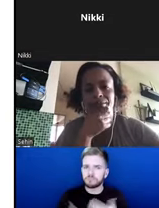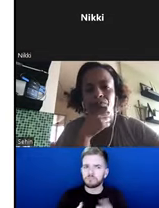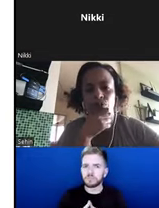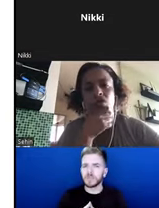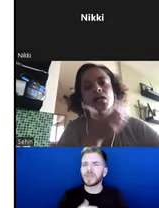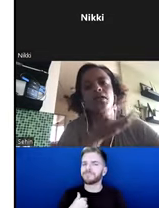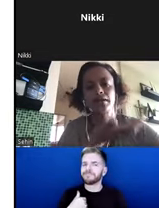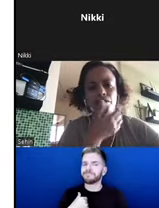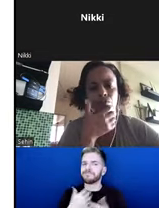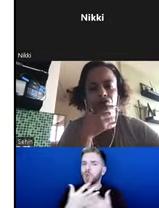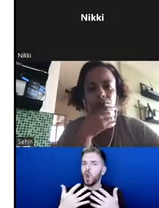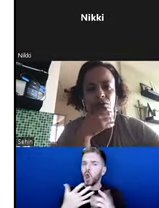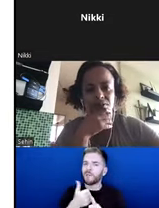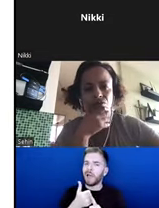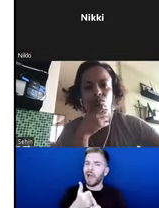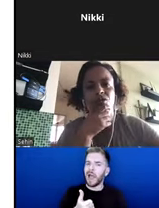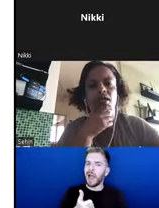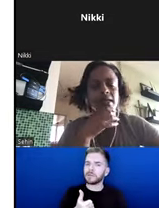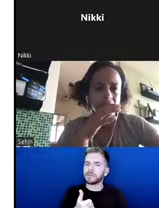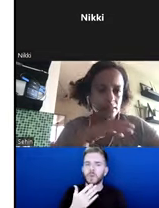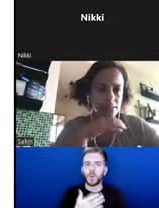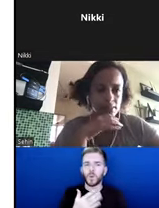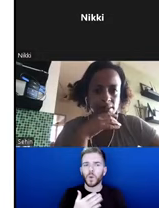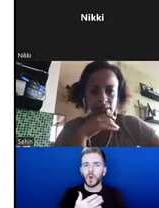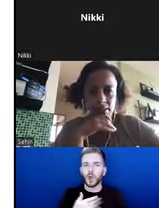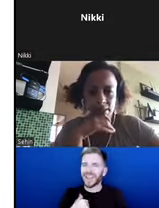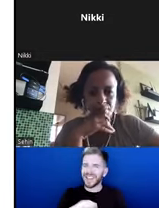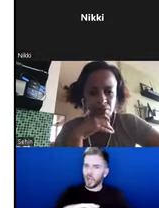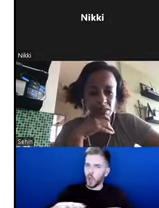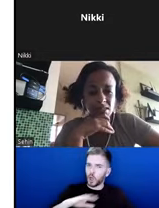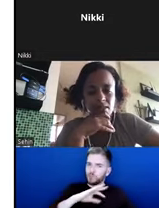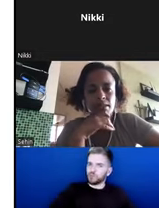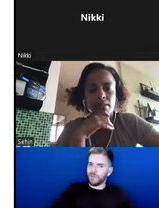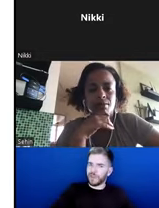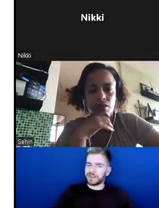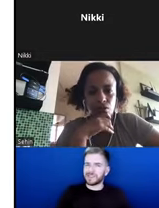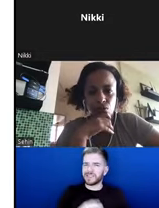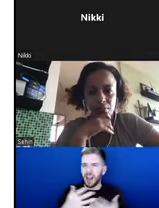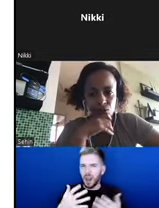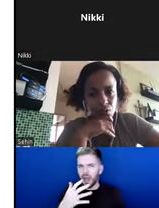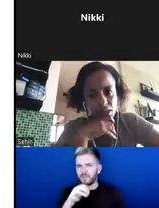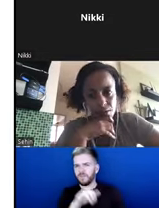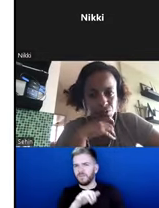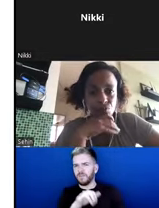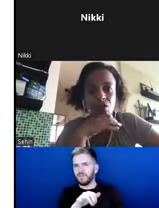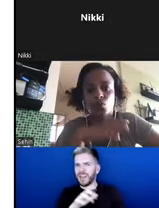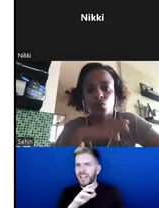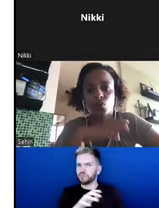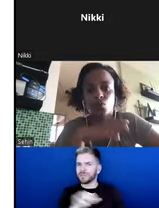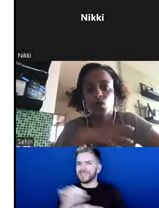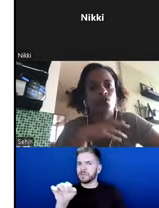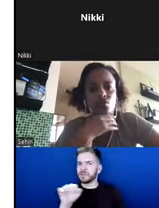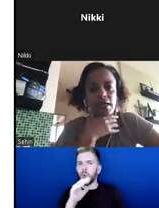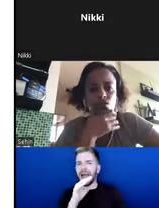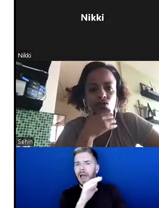without sounding like a nonprofit, because there's so much cynicism and resistance in Ethiopia to outsiders who try to work